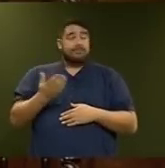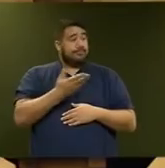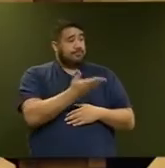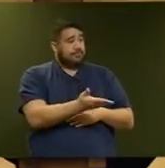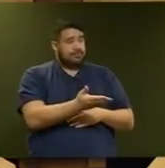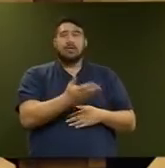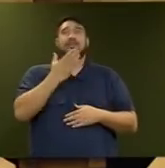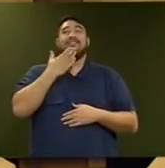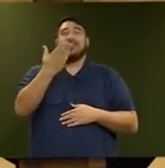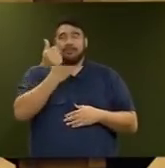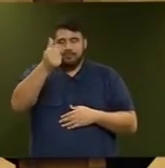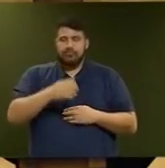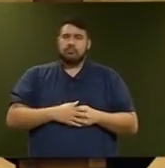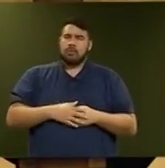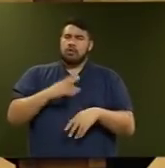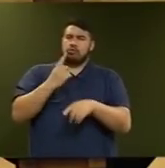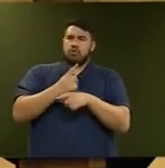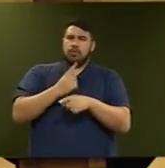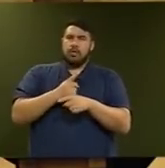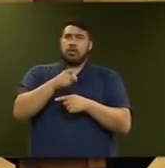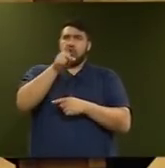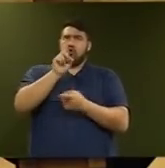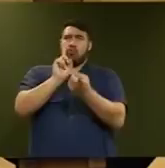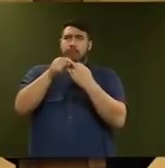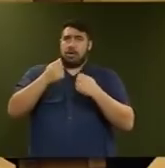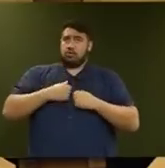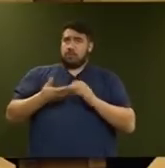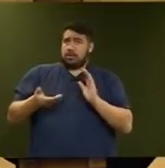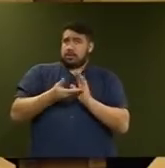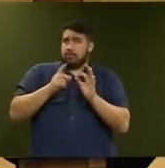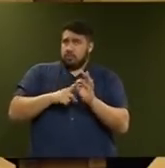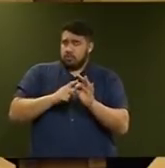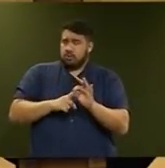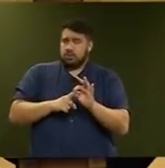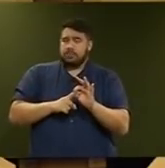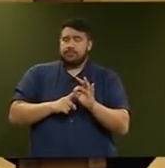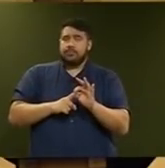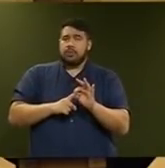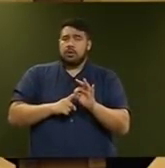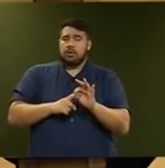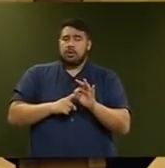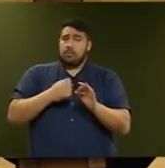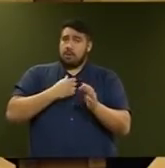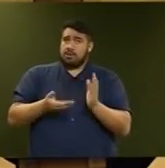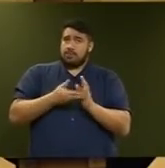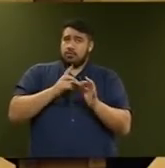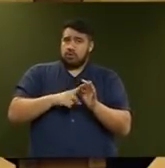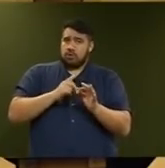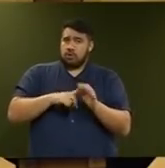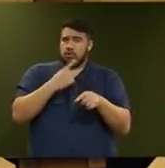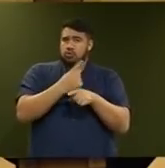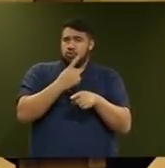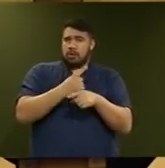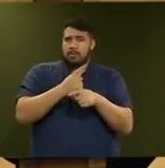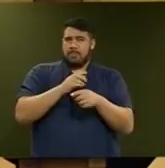the Minister, in respect of his reply to my supplementary question referencing and criticising the